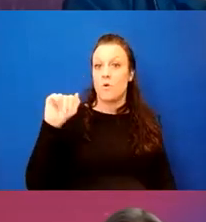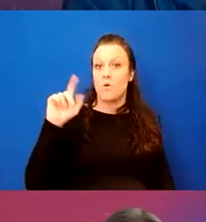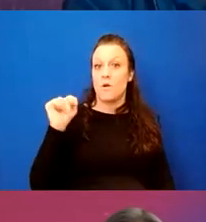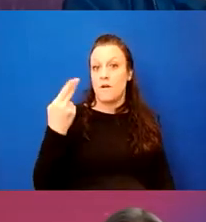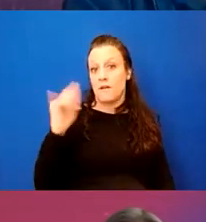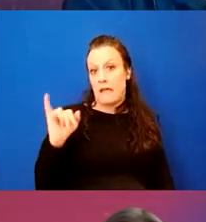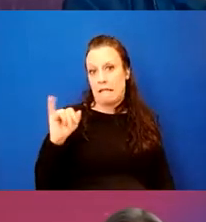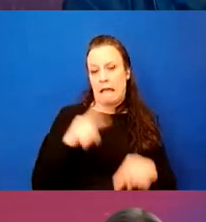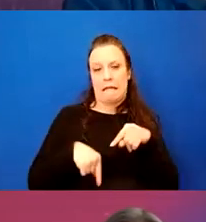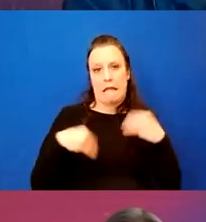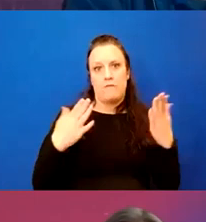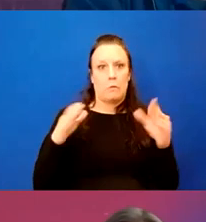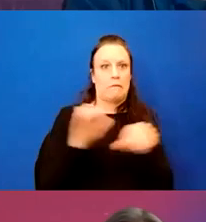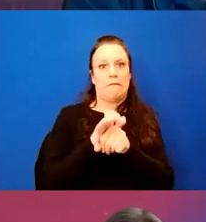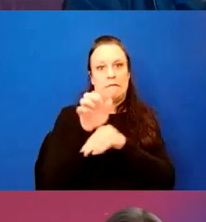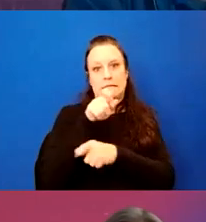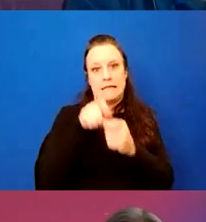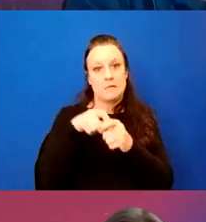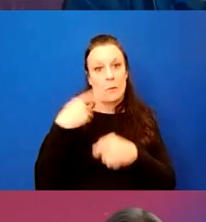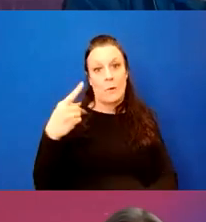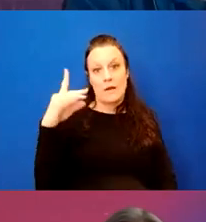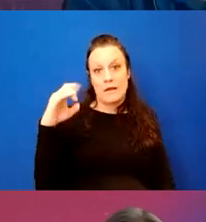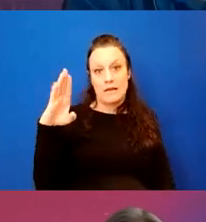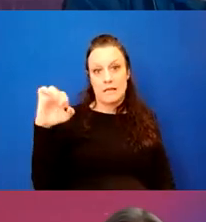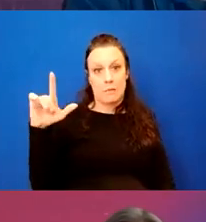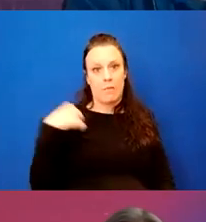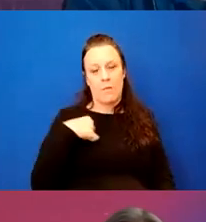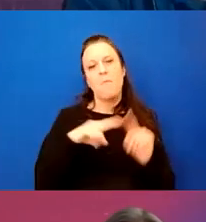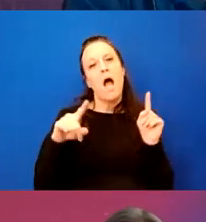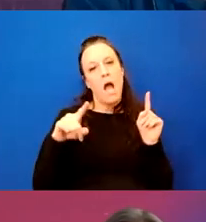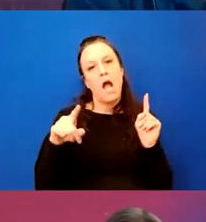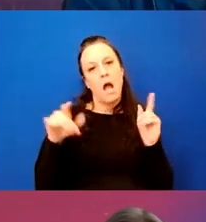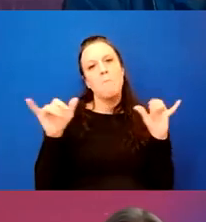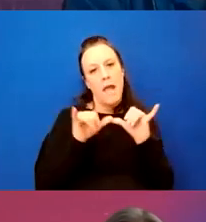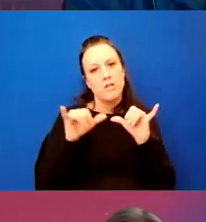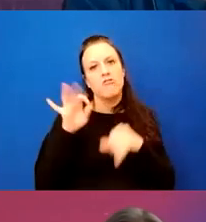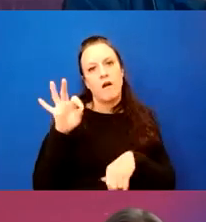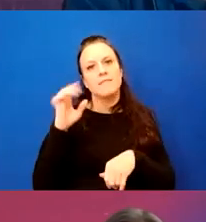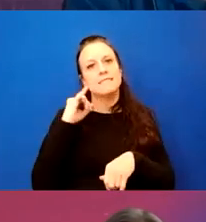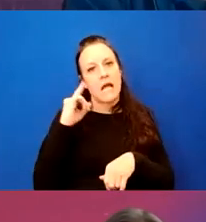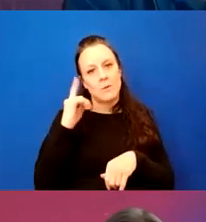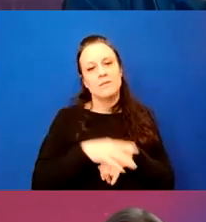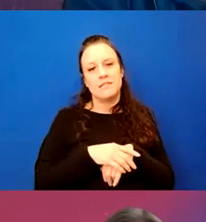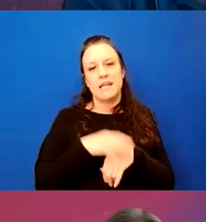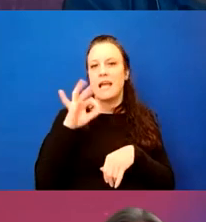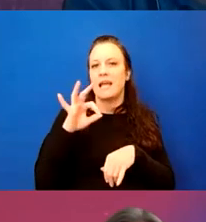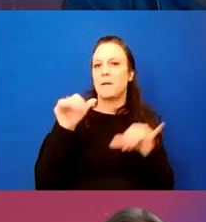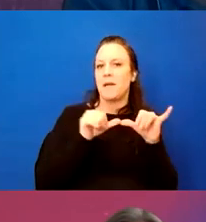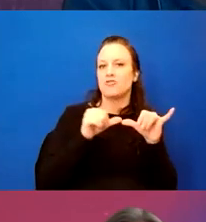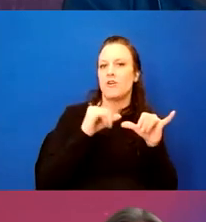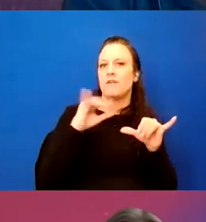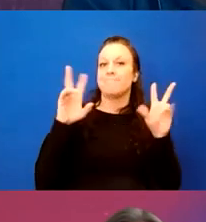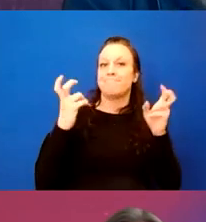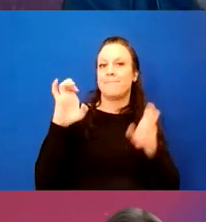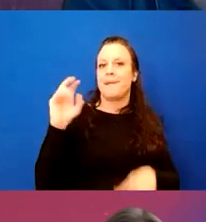I can give you a good description of exactly what a decibel is, but it is a measure of sound, um, and ultimately a measure of, of energy,